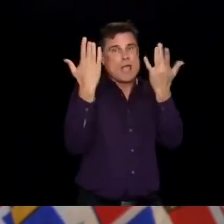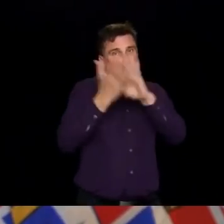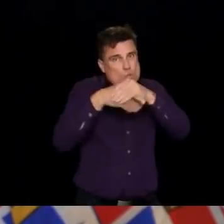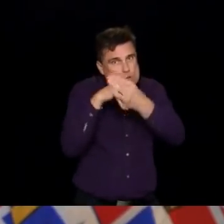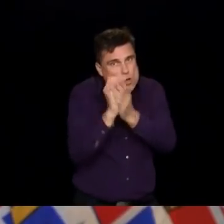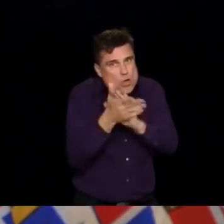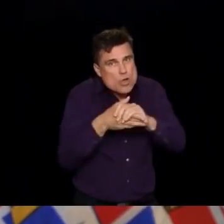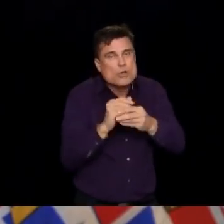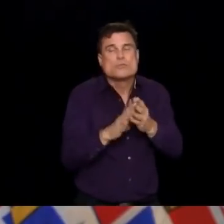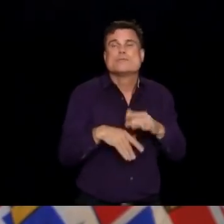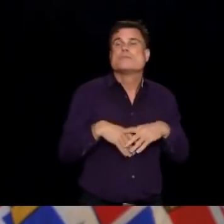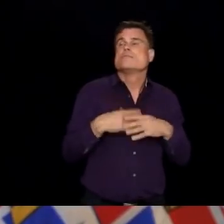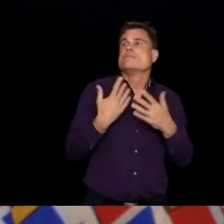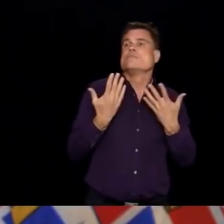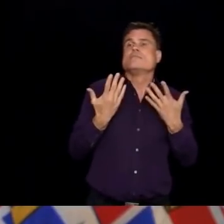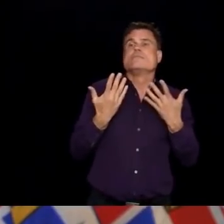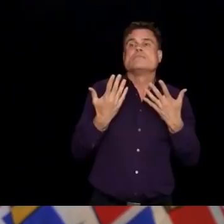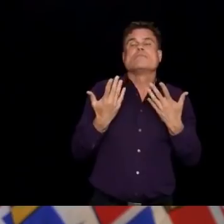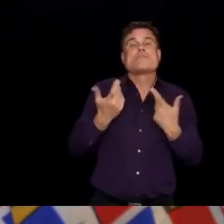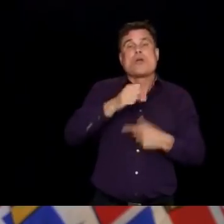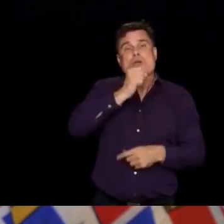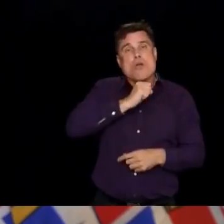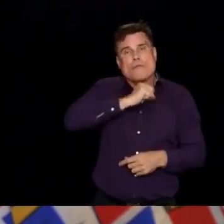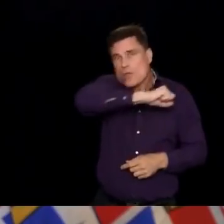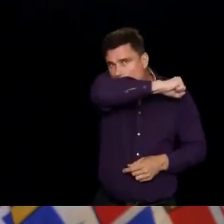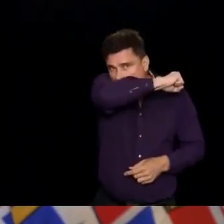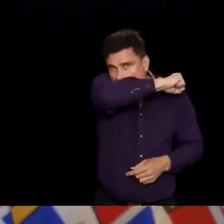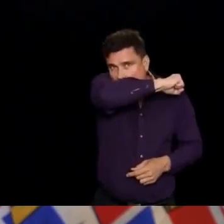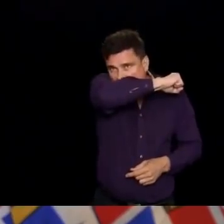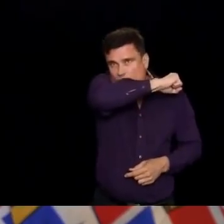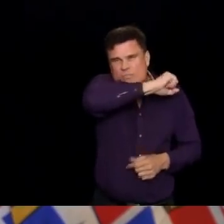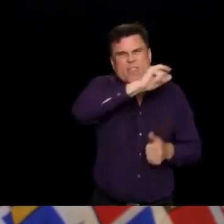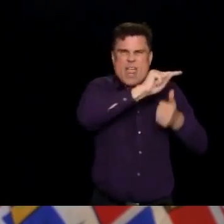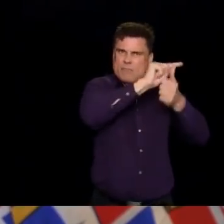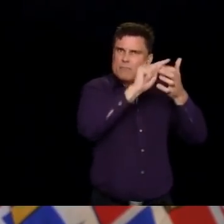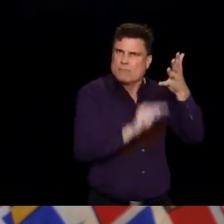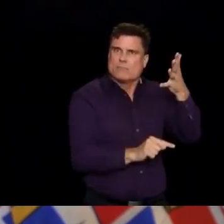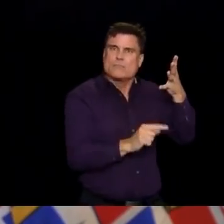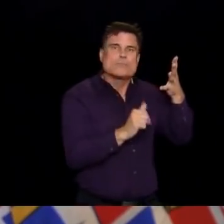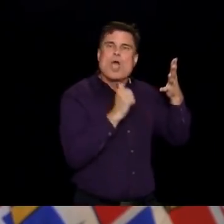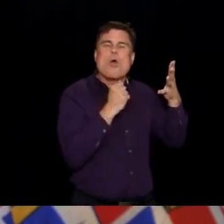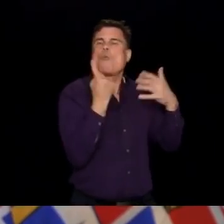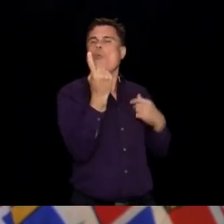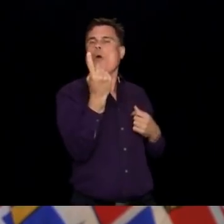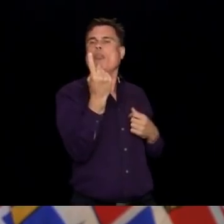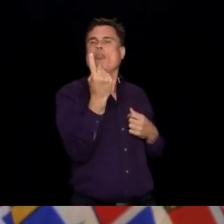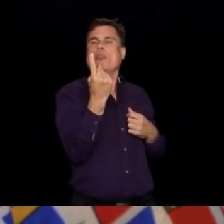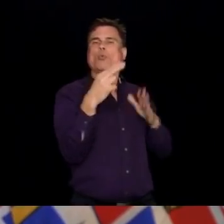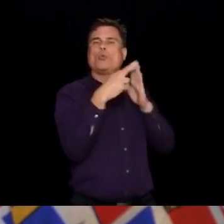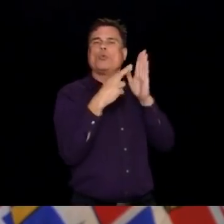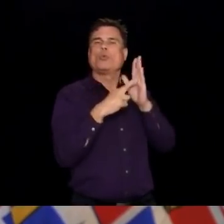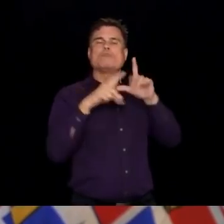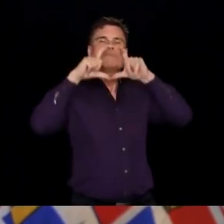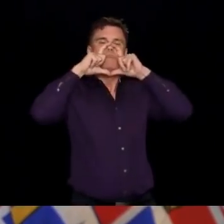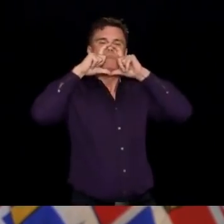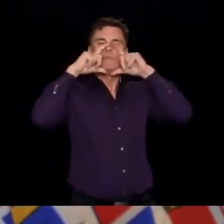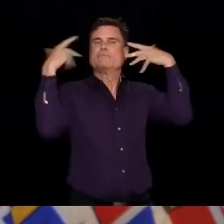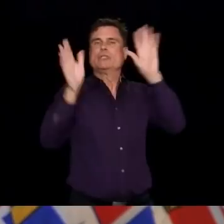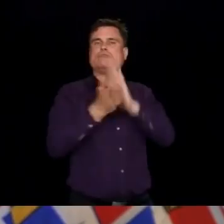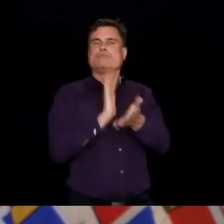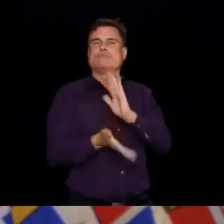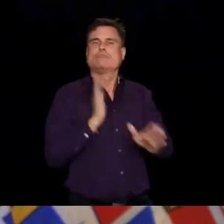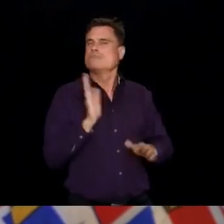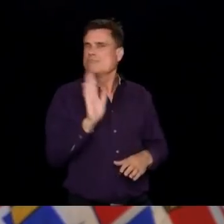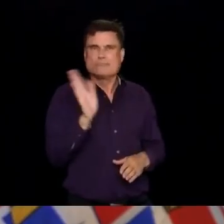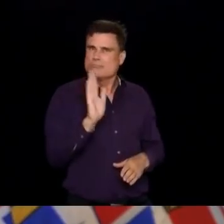metre, particularly if you are indoors, where there is poor ventilation, and you are coughing or sneezing